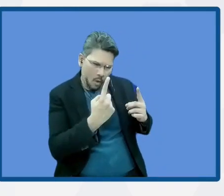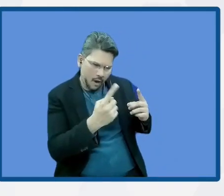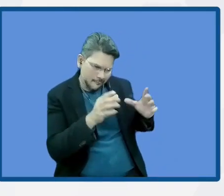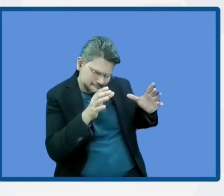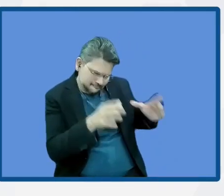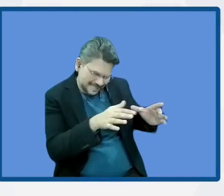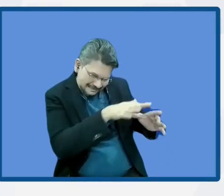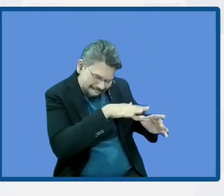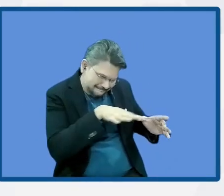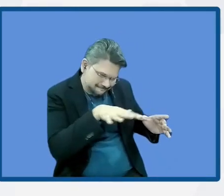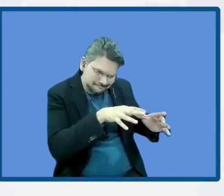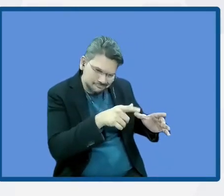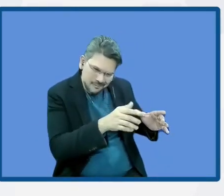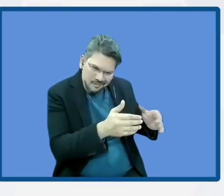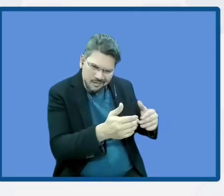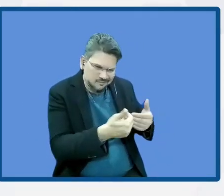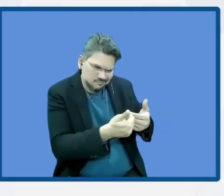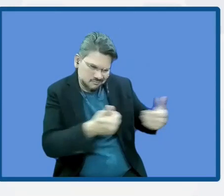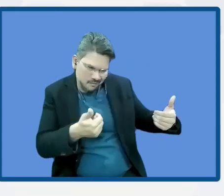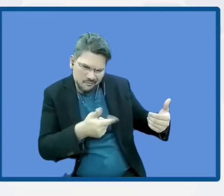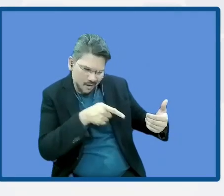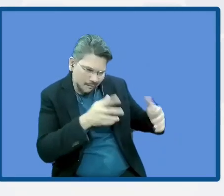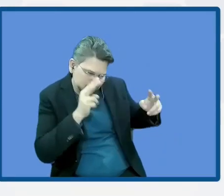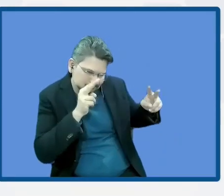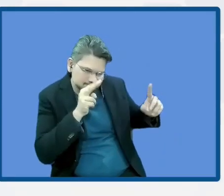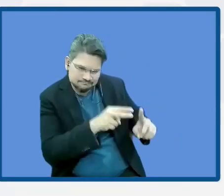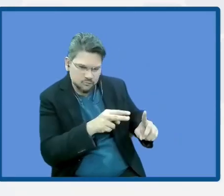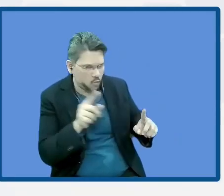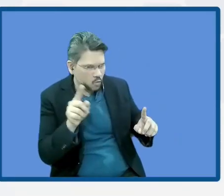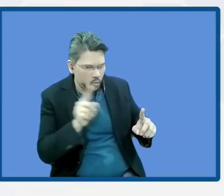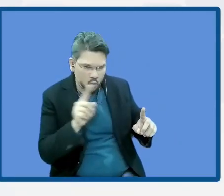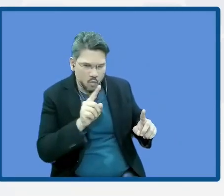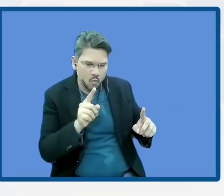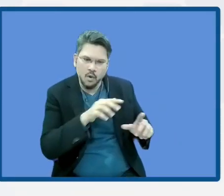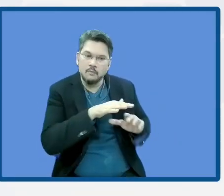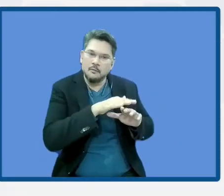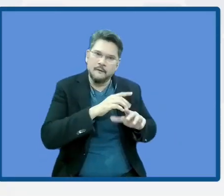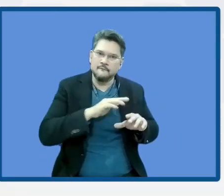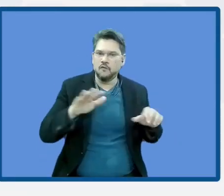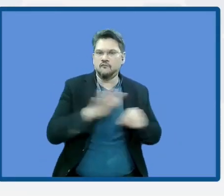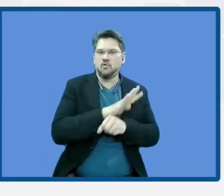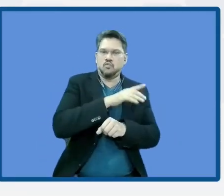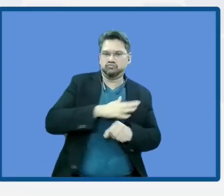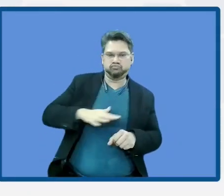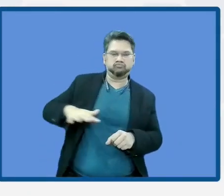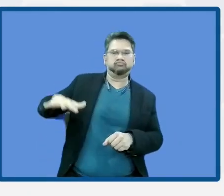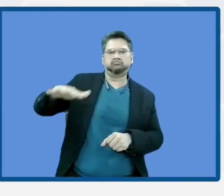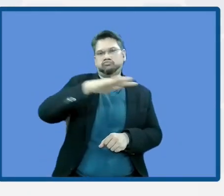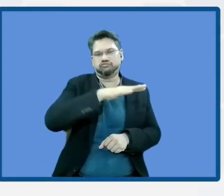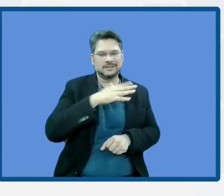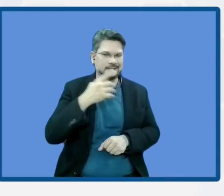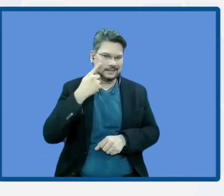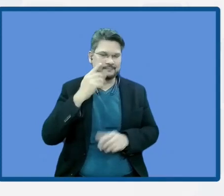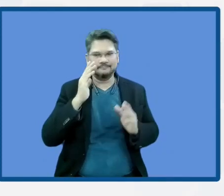ecosystem. We know that this is part of the ecosystem, part of the reefs,